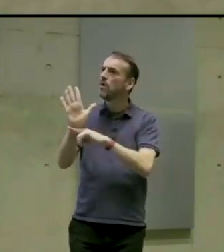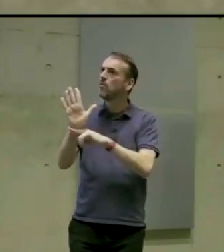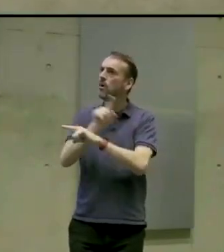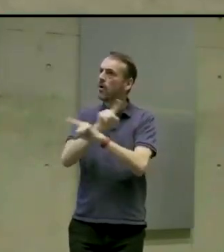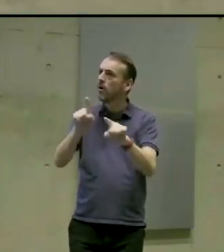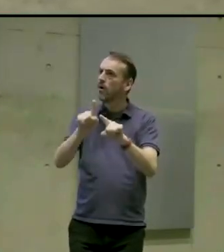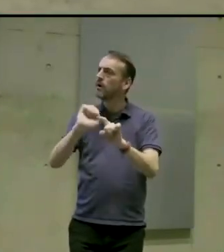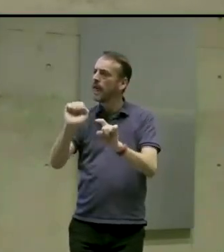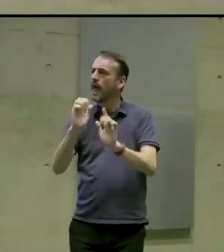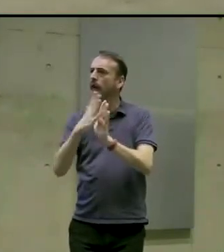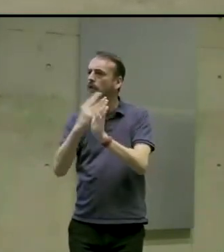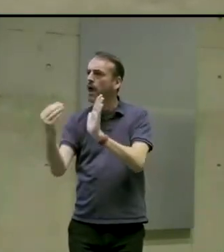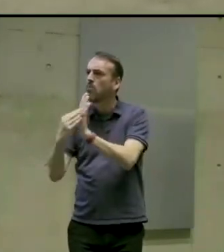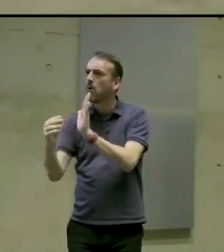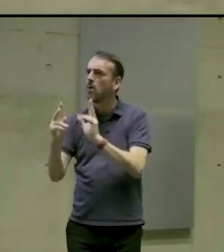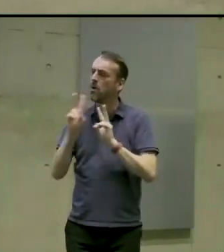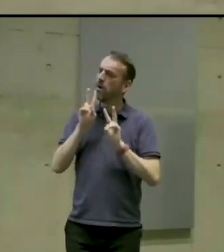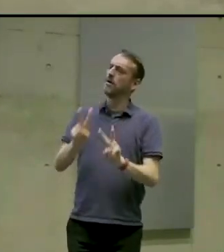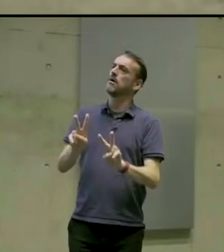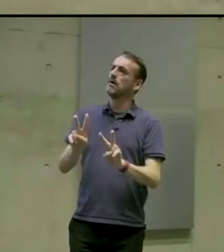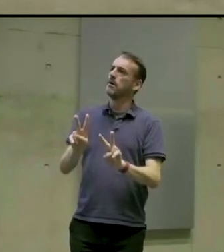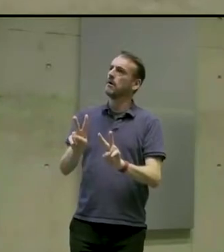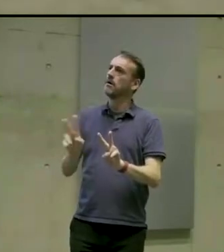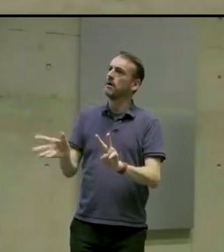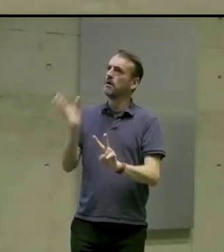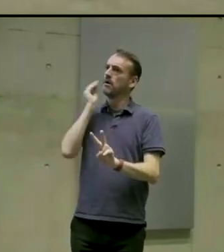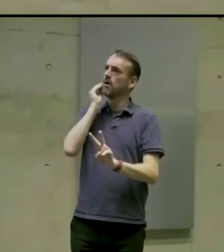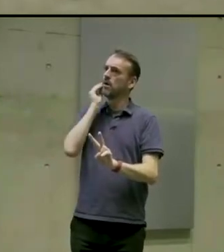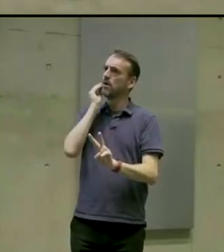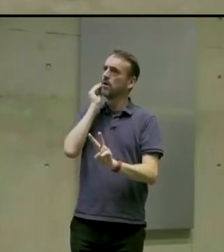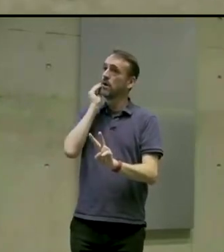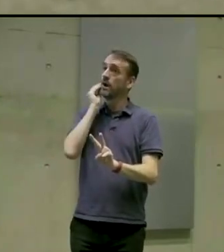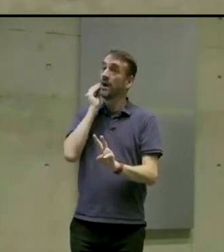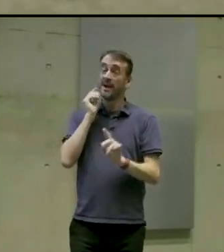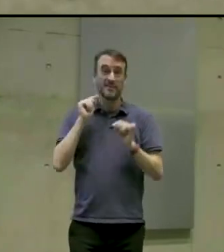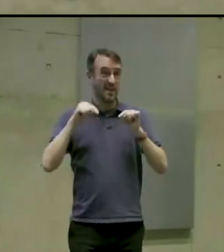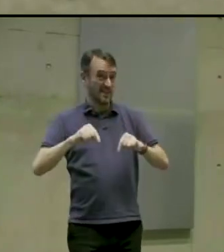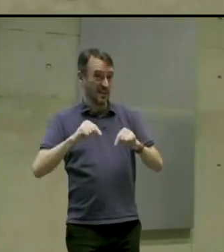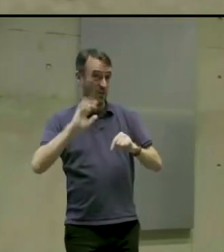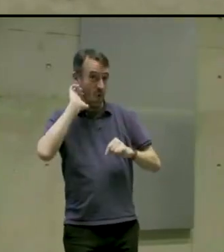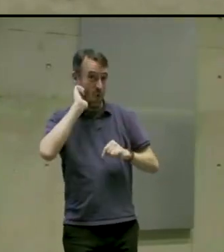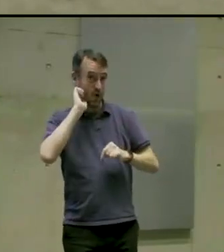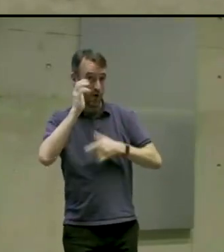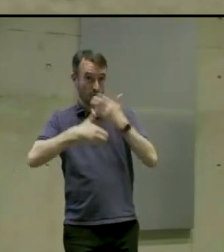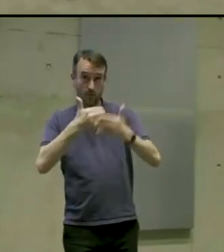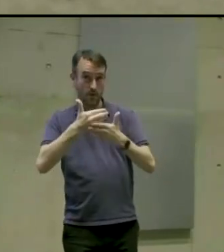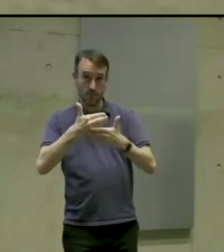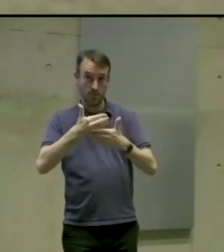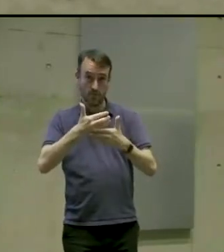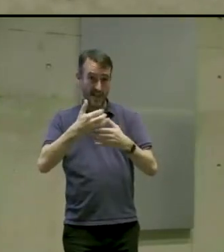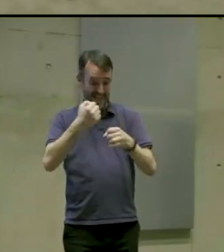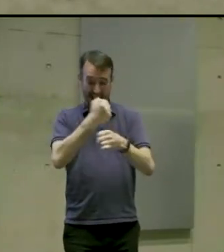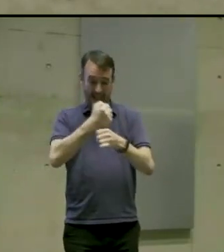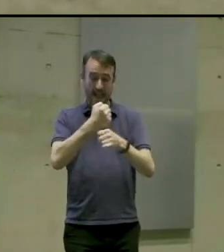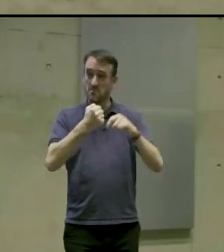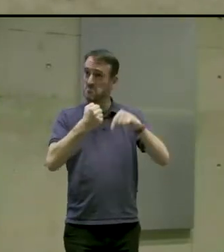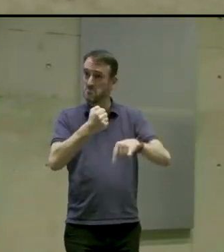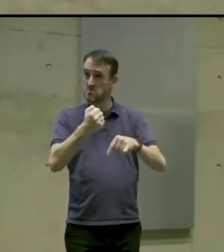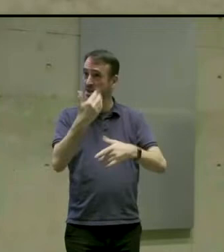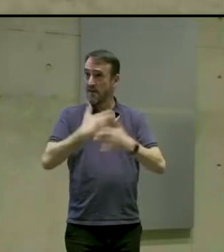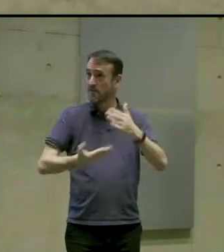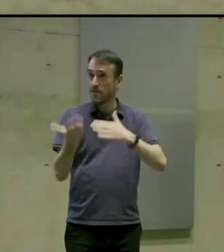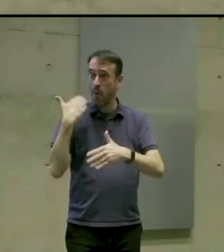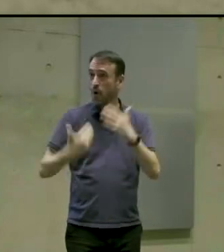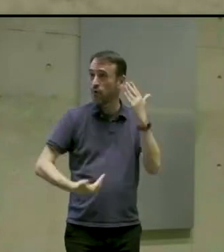So this is an area that we're really proud with the game. We're sort of one of the firsts to have that. And those that are not